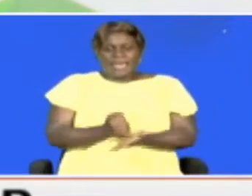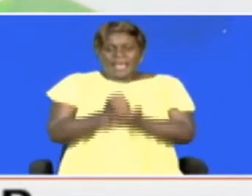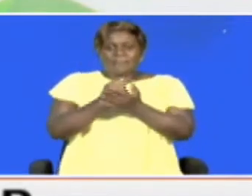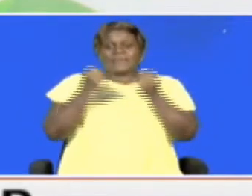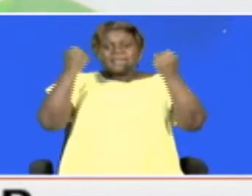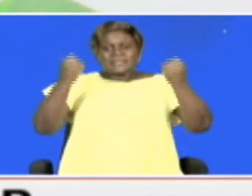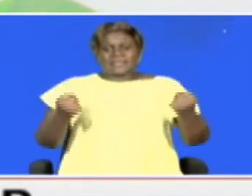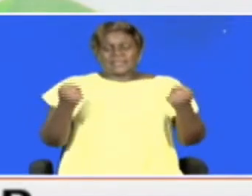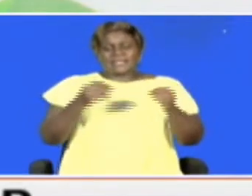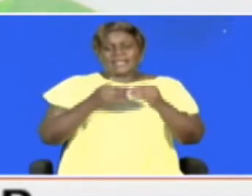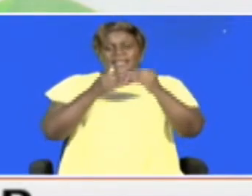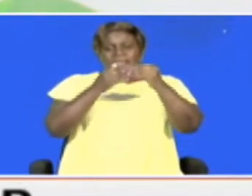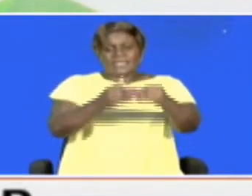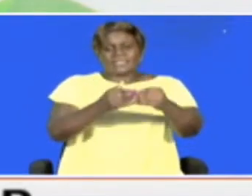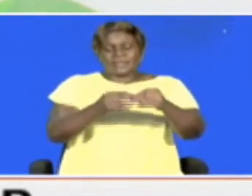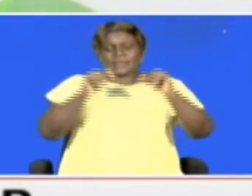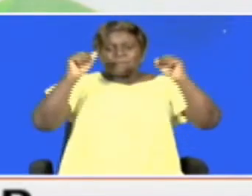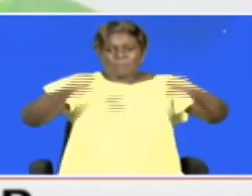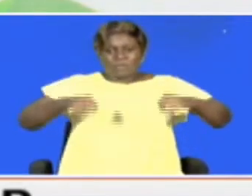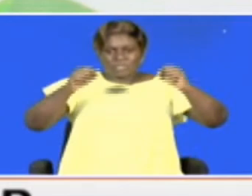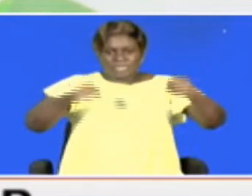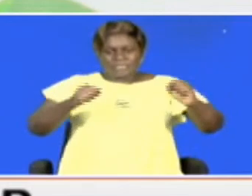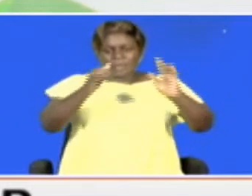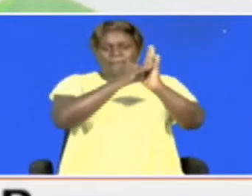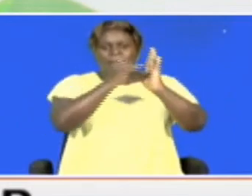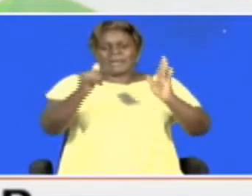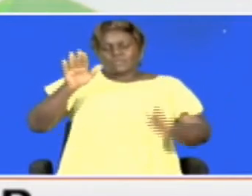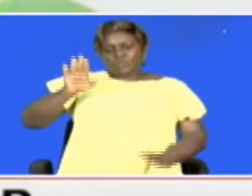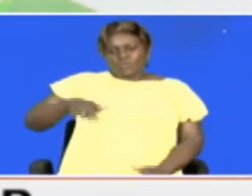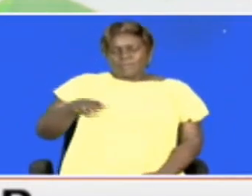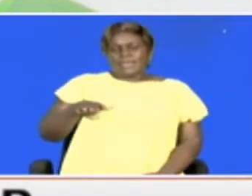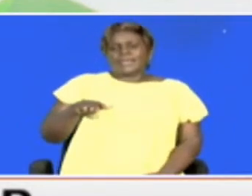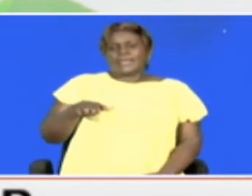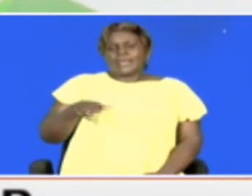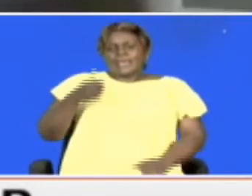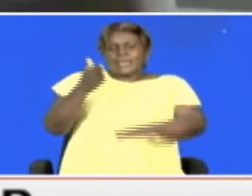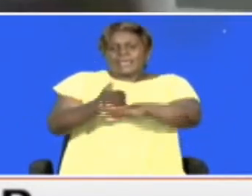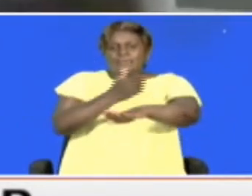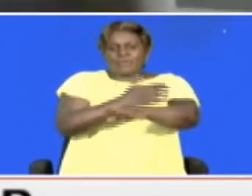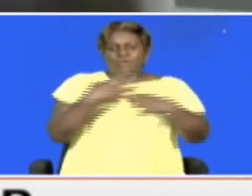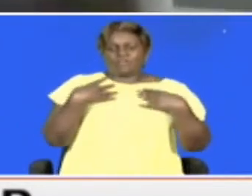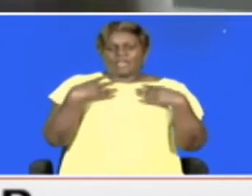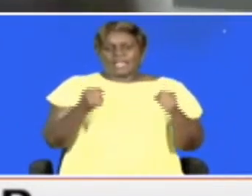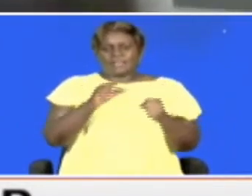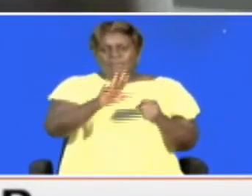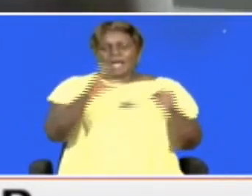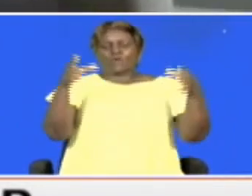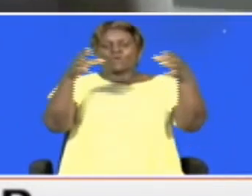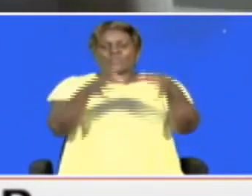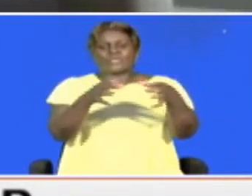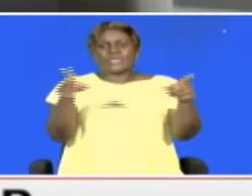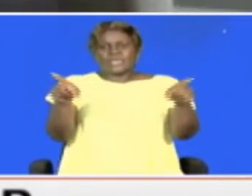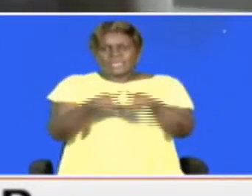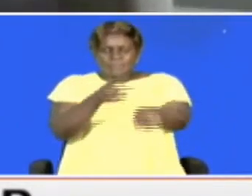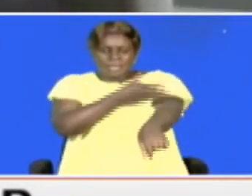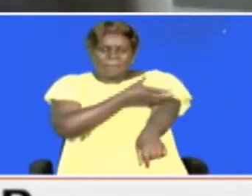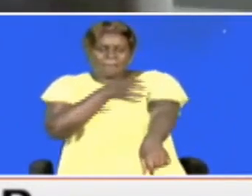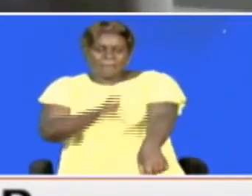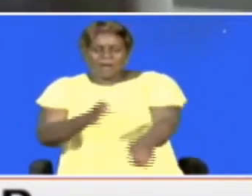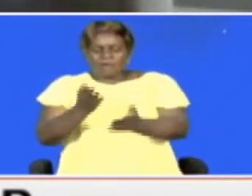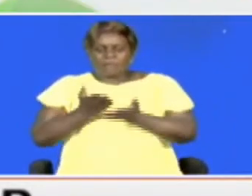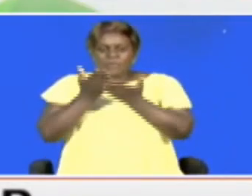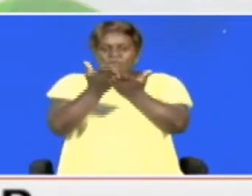strengthen the leadership potential and impact of women to improve health in their communities. Also empower and